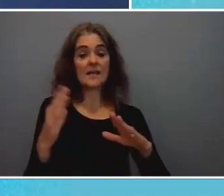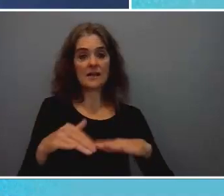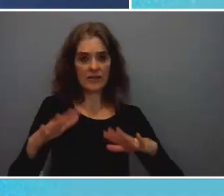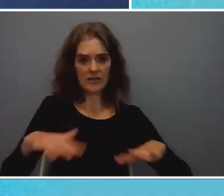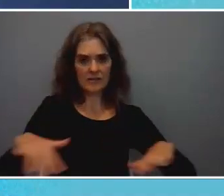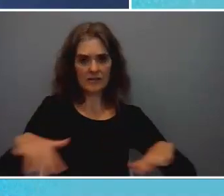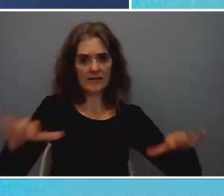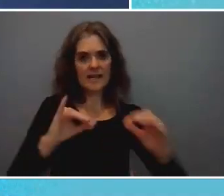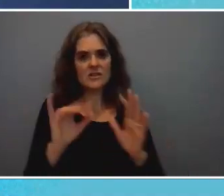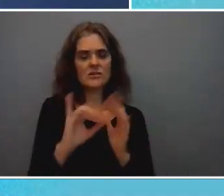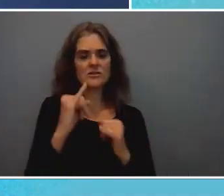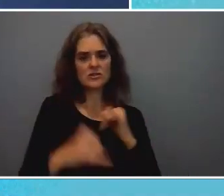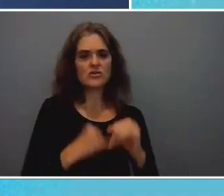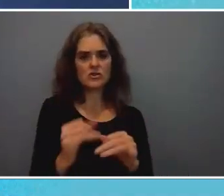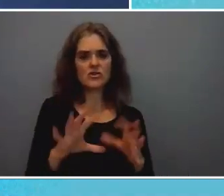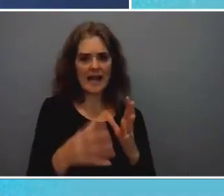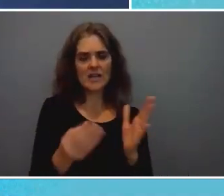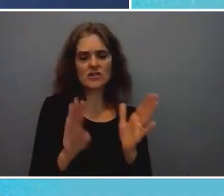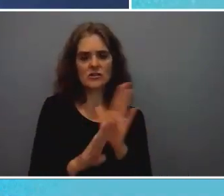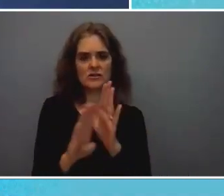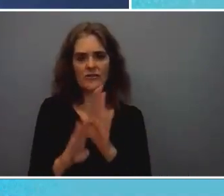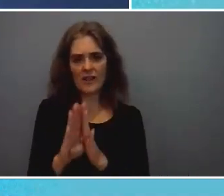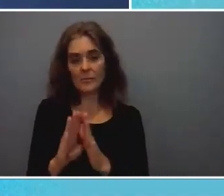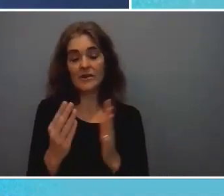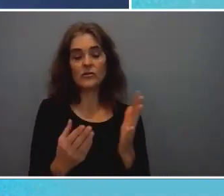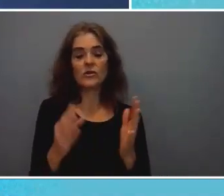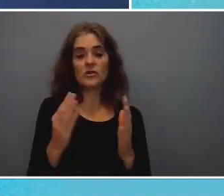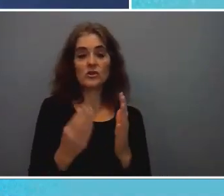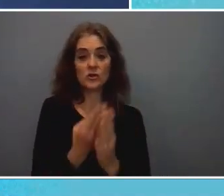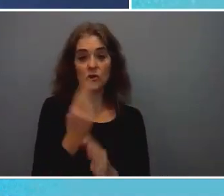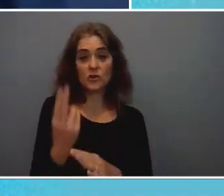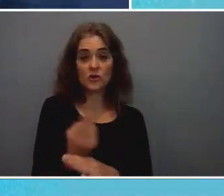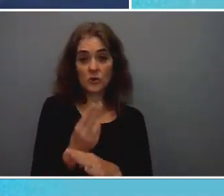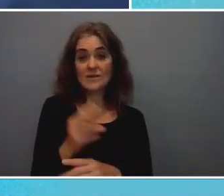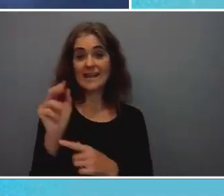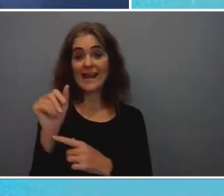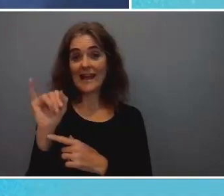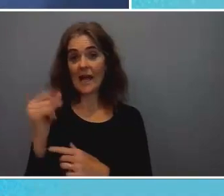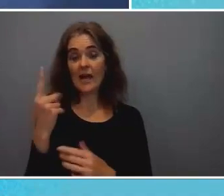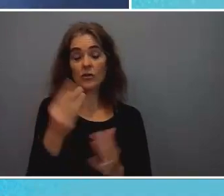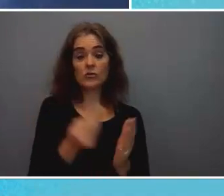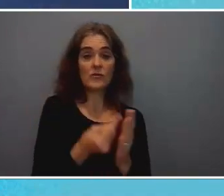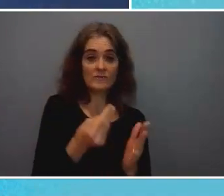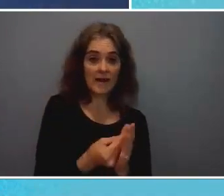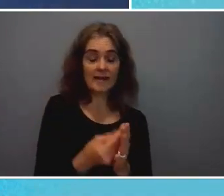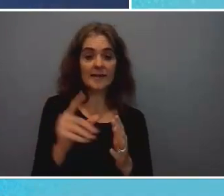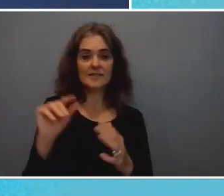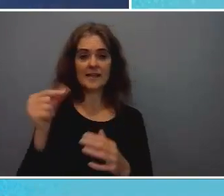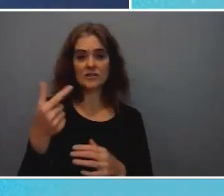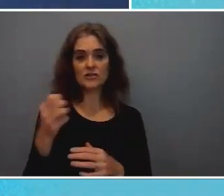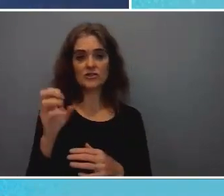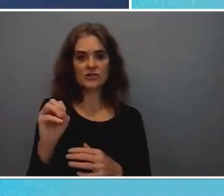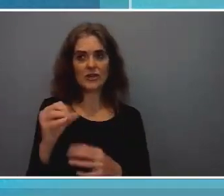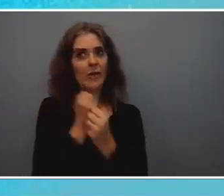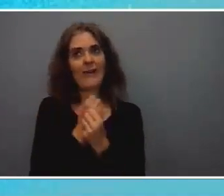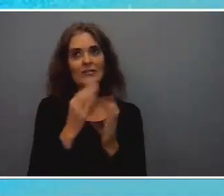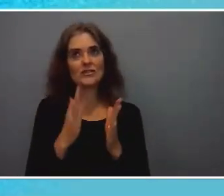finance and geologic levers all right so for this we'll start with you ann marie uh